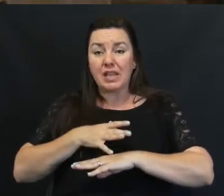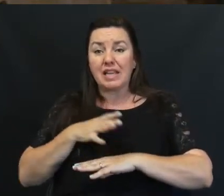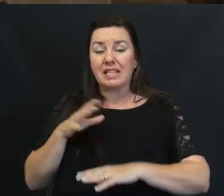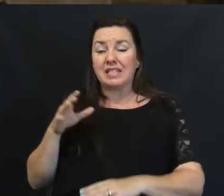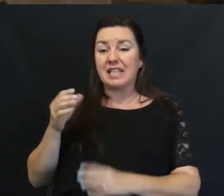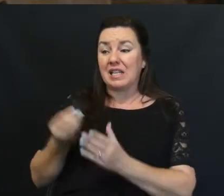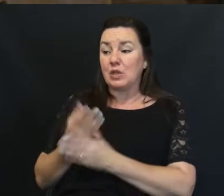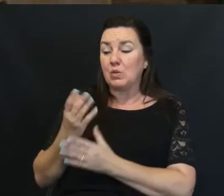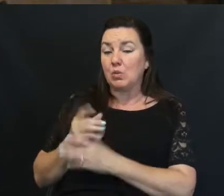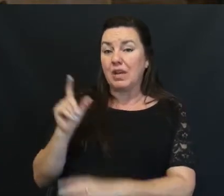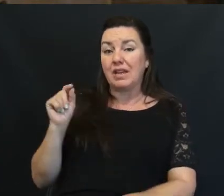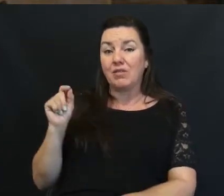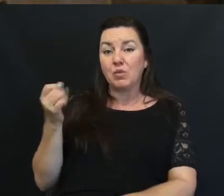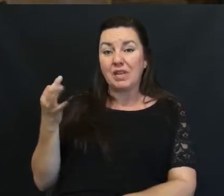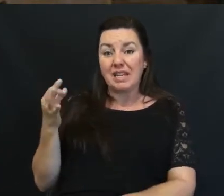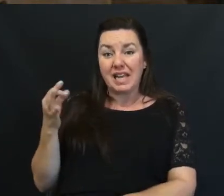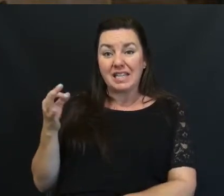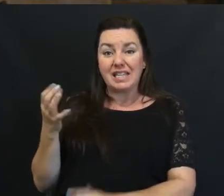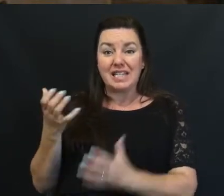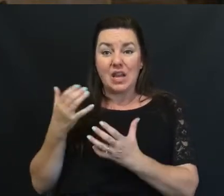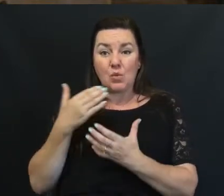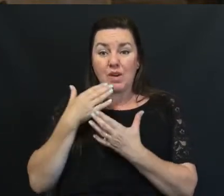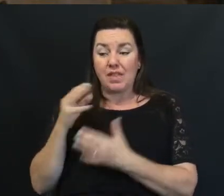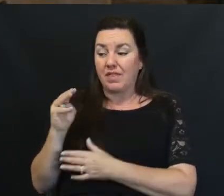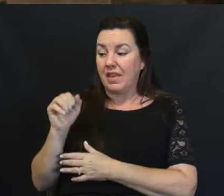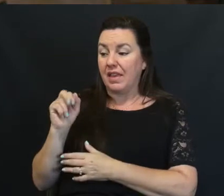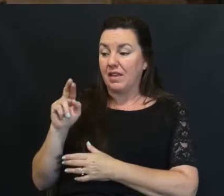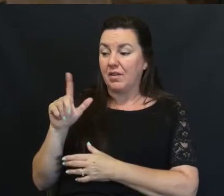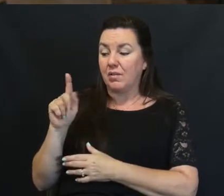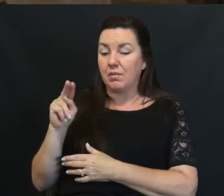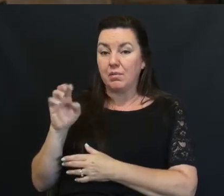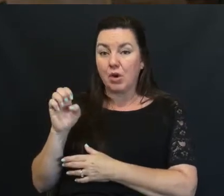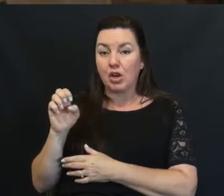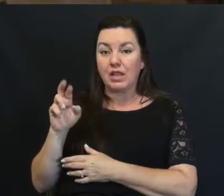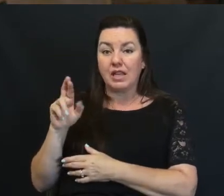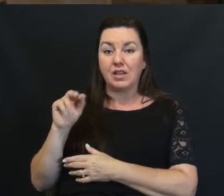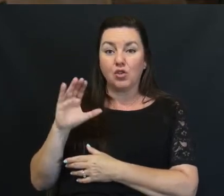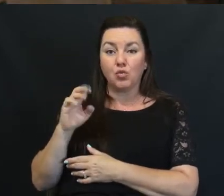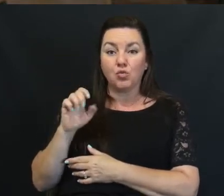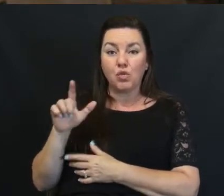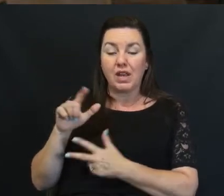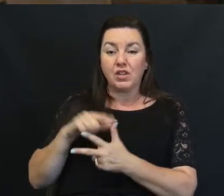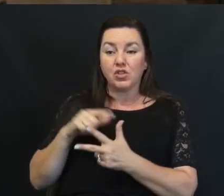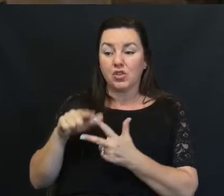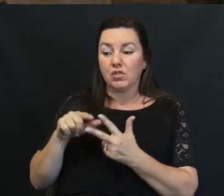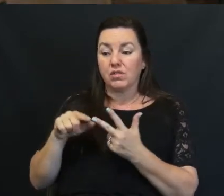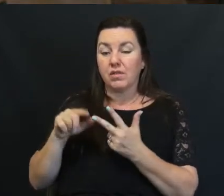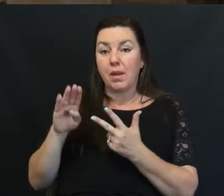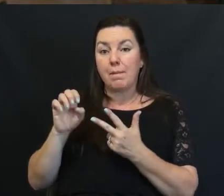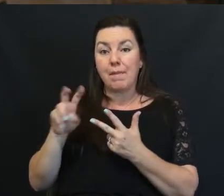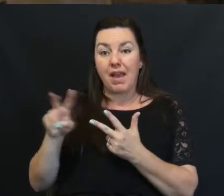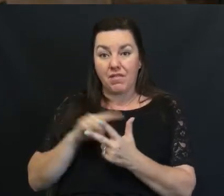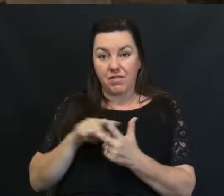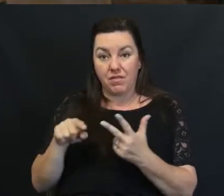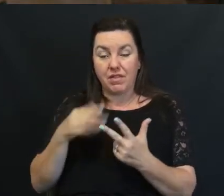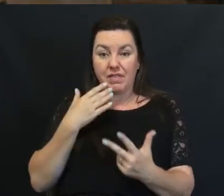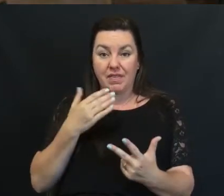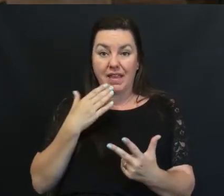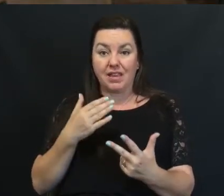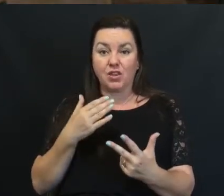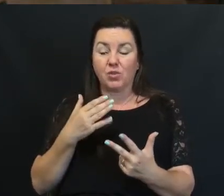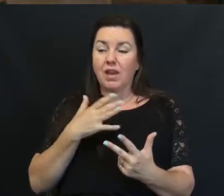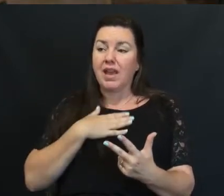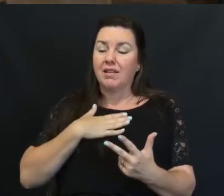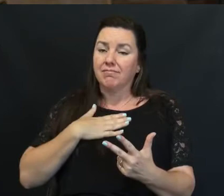2019 I would like to thank Marlene Rachel And Bev And my